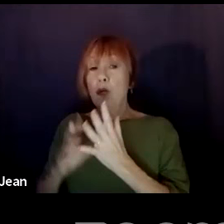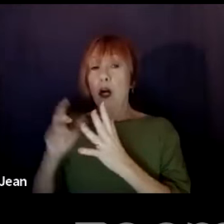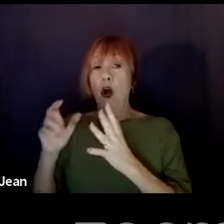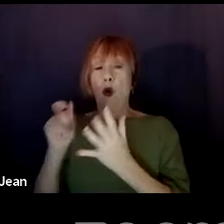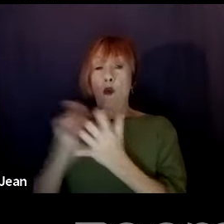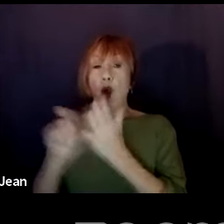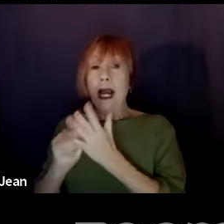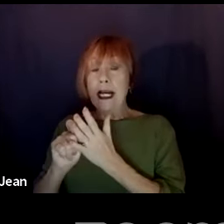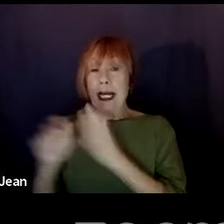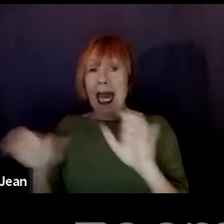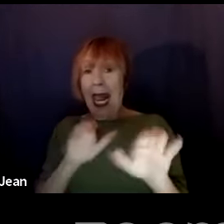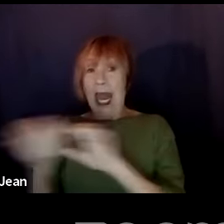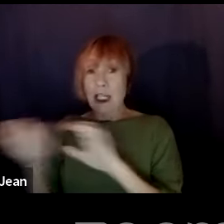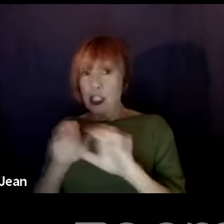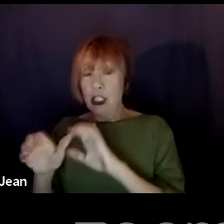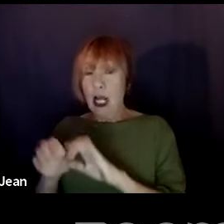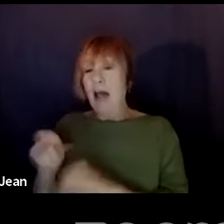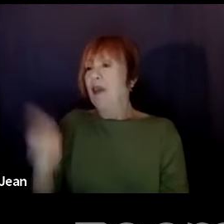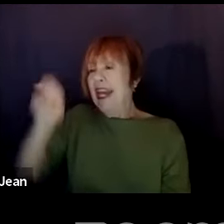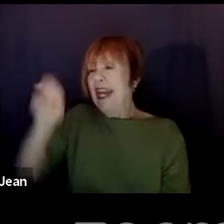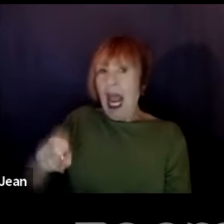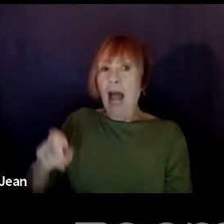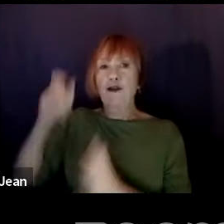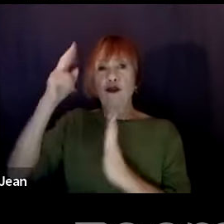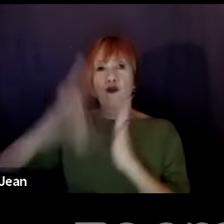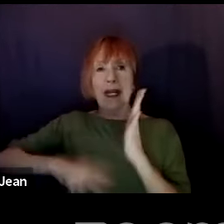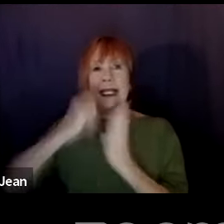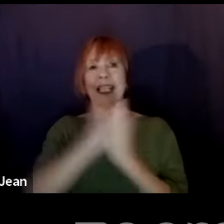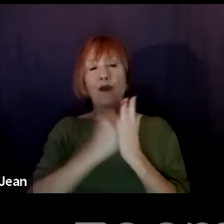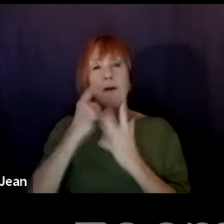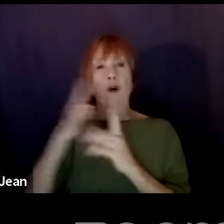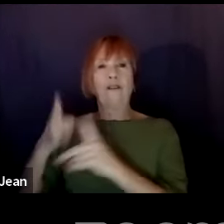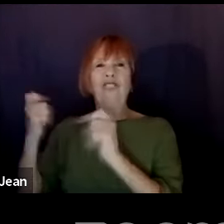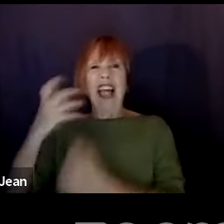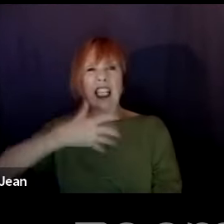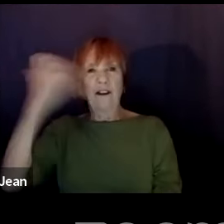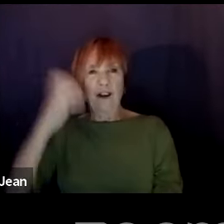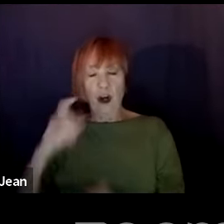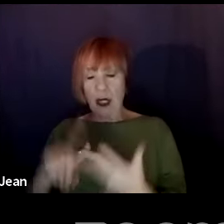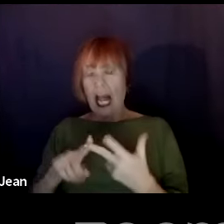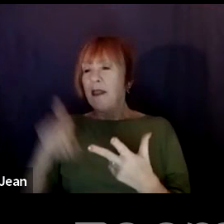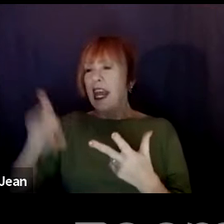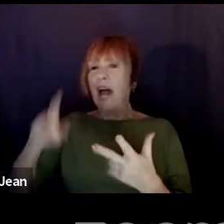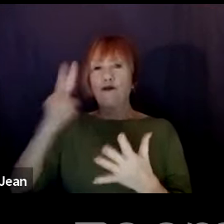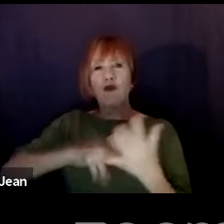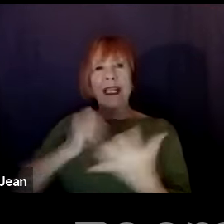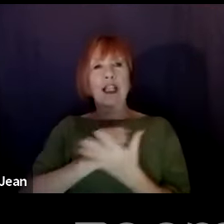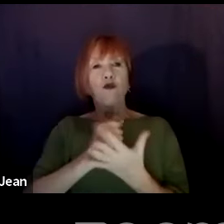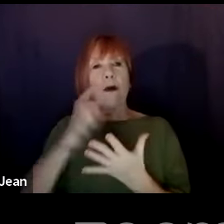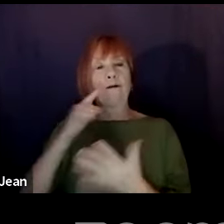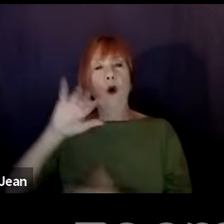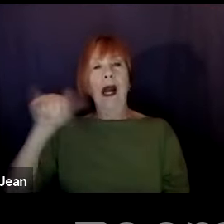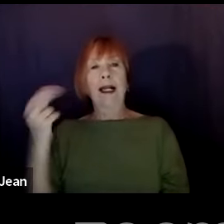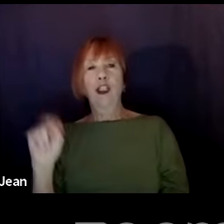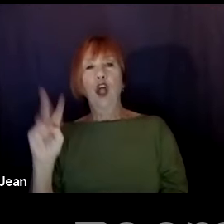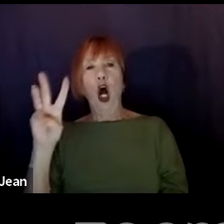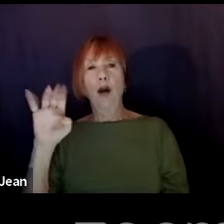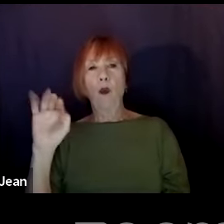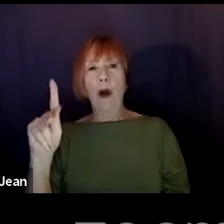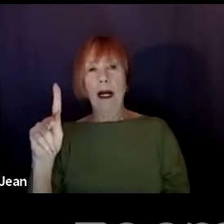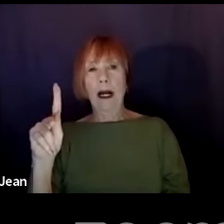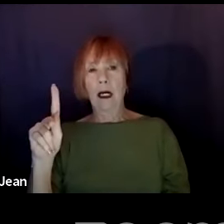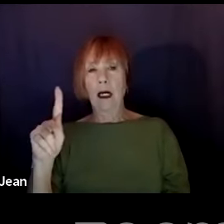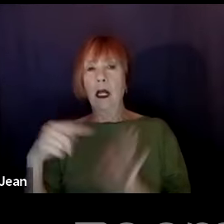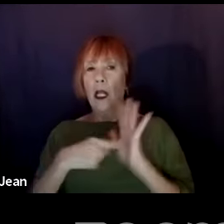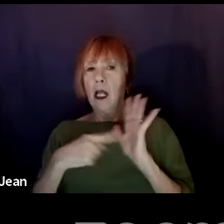any of my classes, they have to read The Fast and the Furious. They have to read John Wick. They have to read any script they can find that can show them and